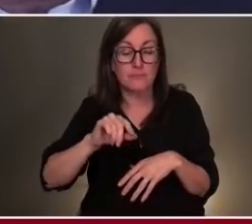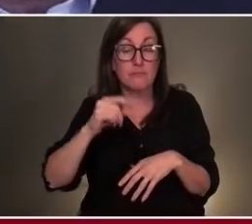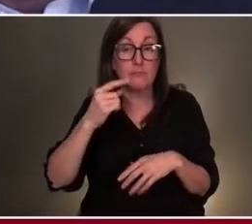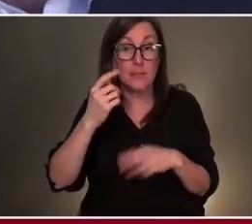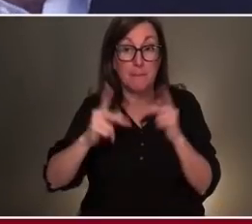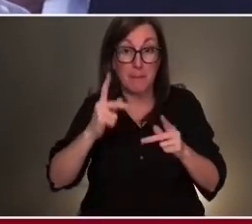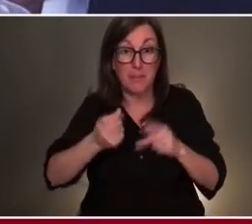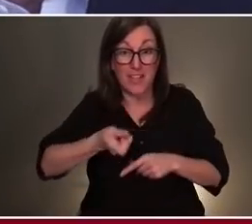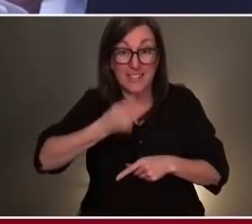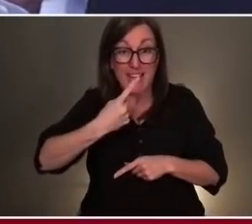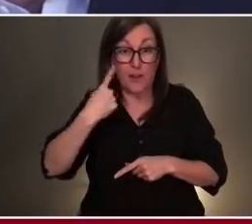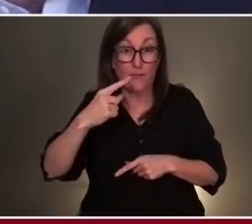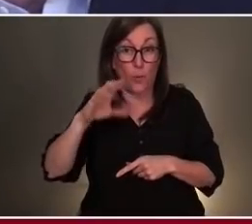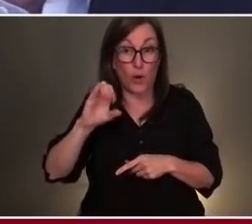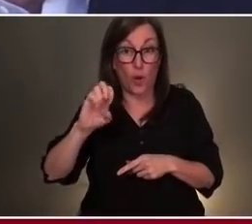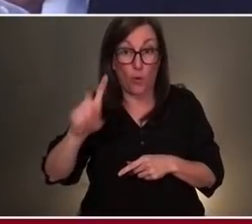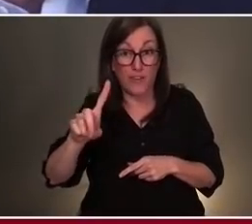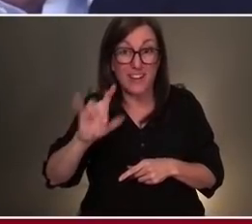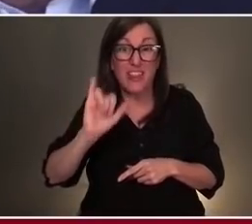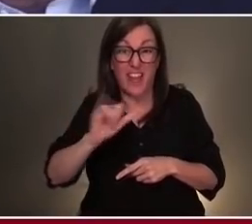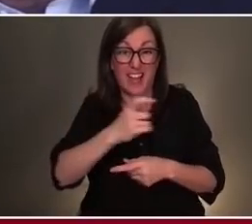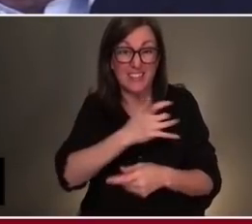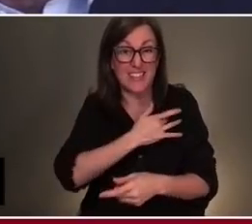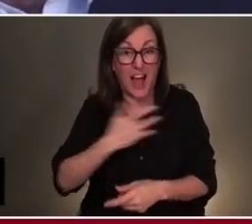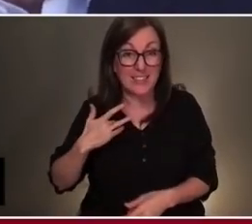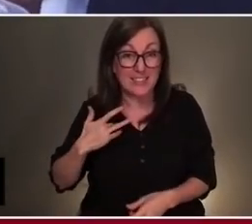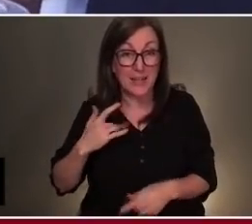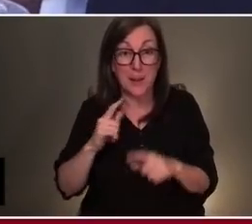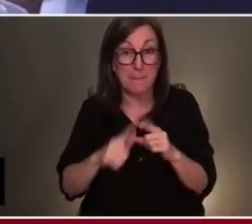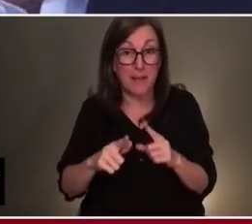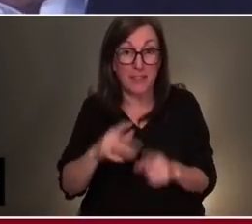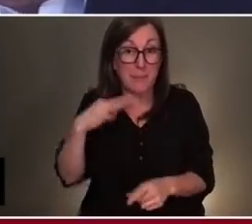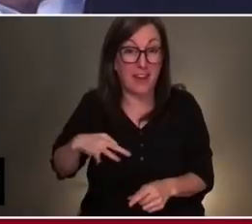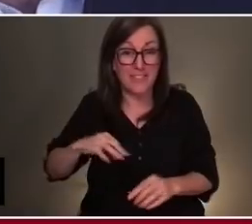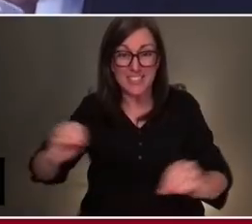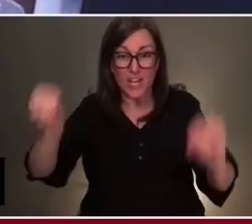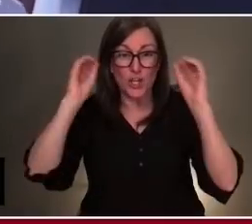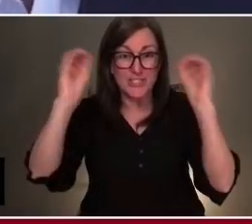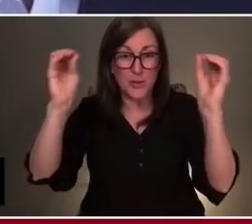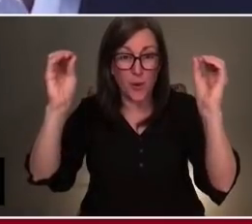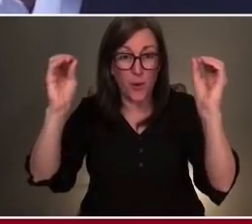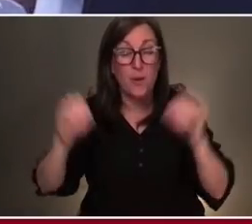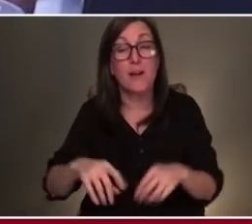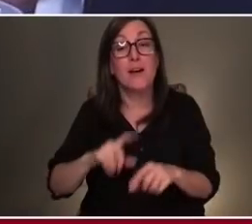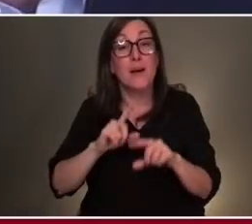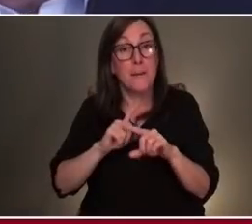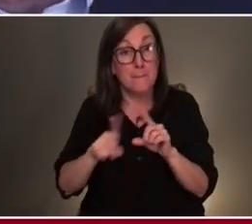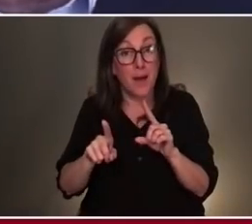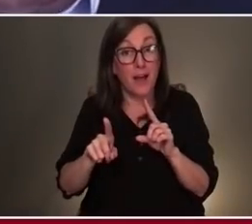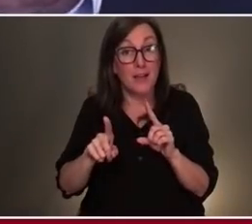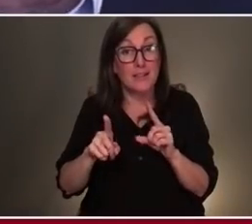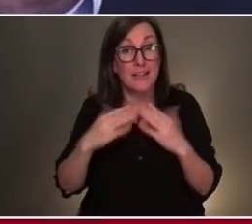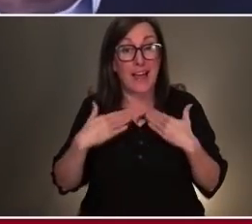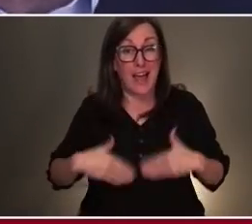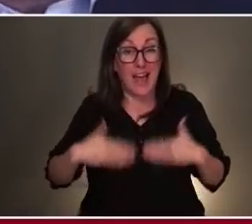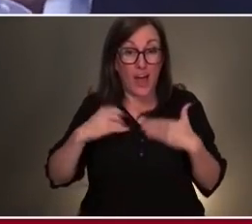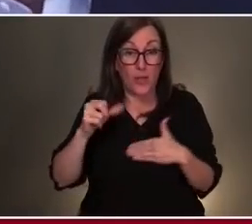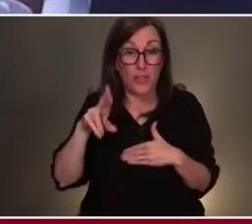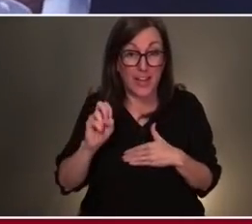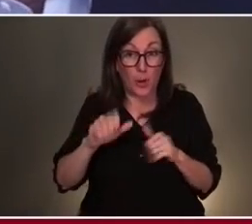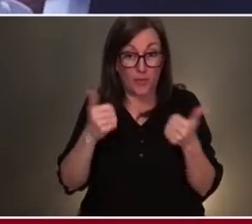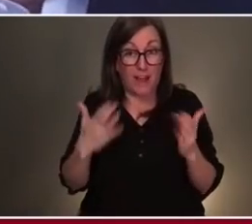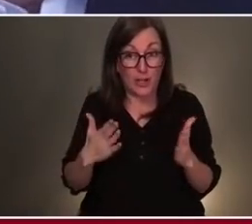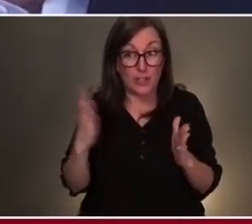toxic. And again, the benefits are zip zero. And yet we see healthcare providers today being sued by family members